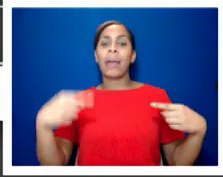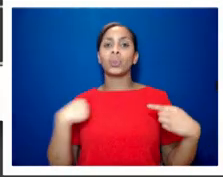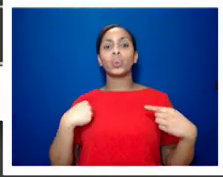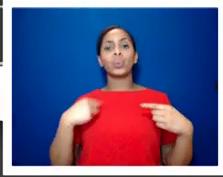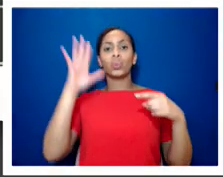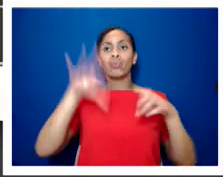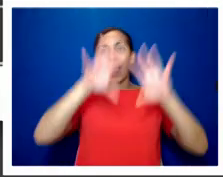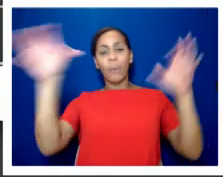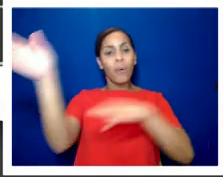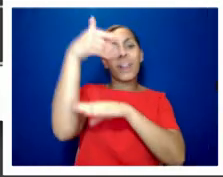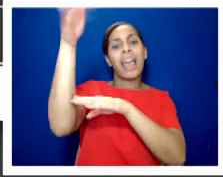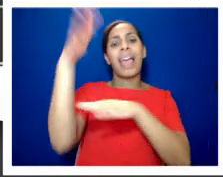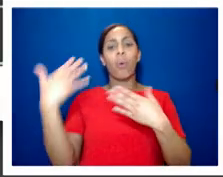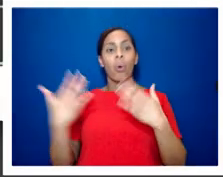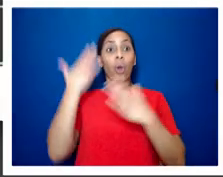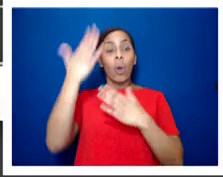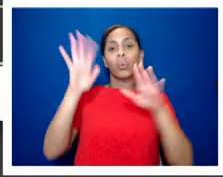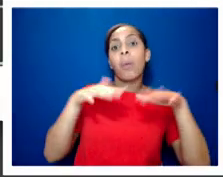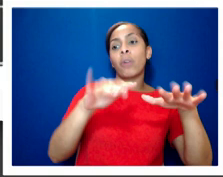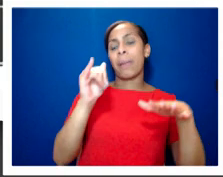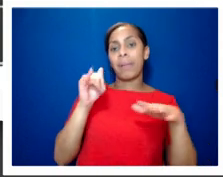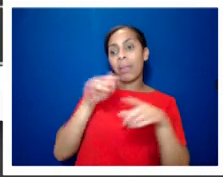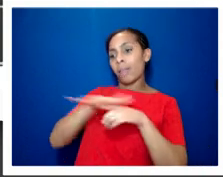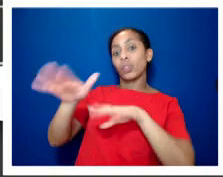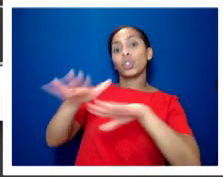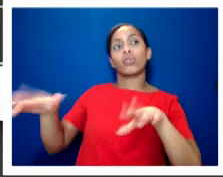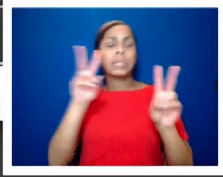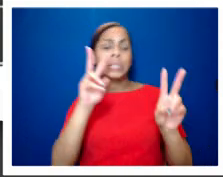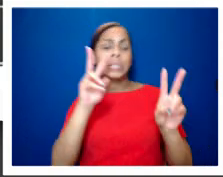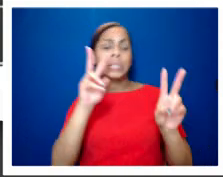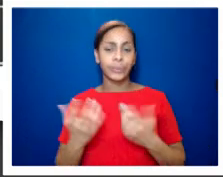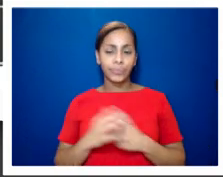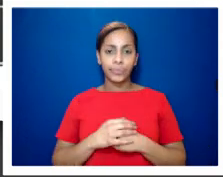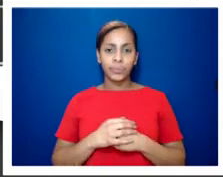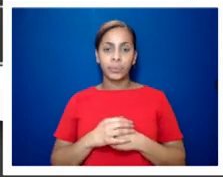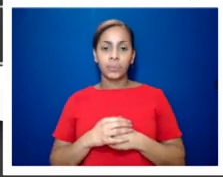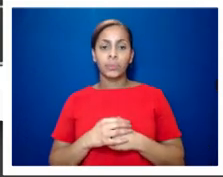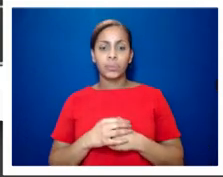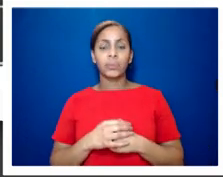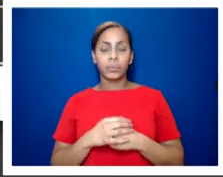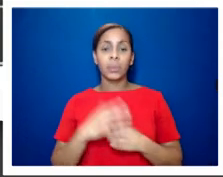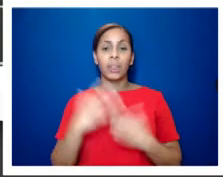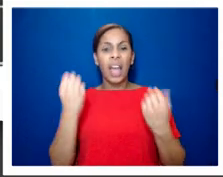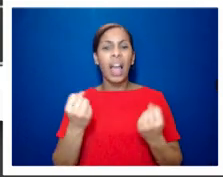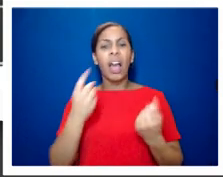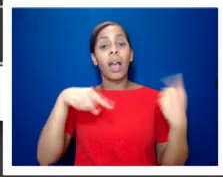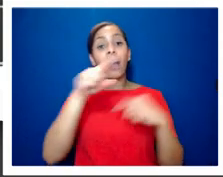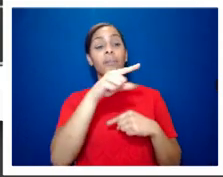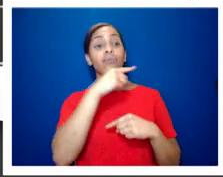there have been mass arrests and violence inflicted on lgbt plus people in demonstrations and marches in russia